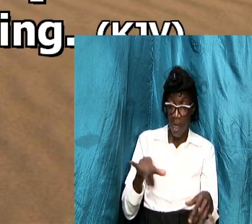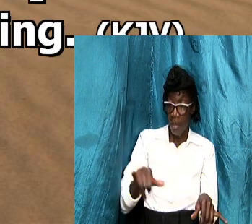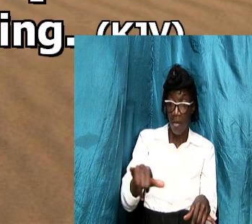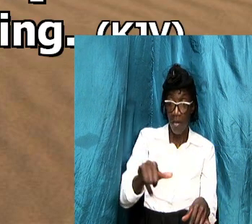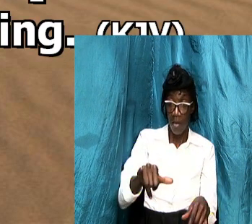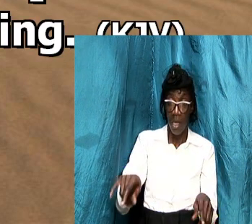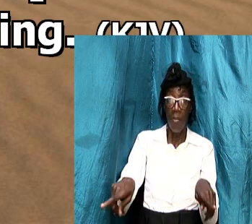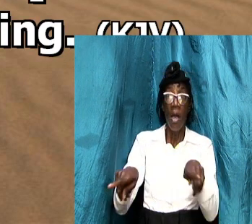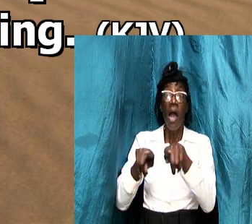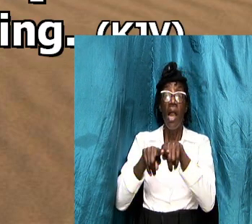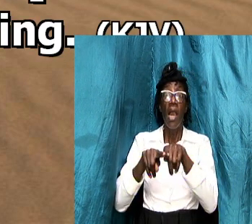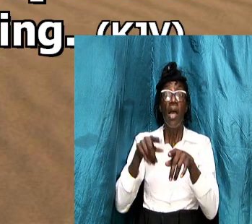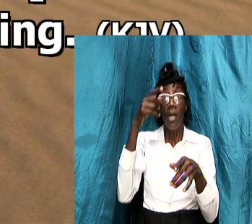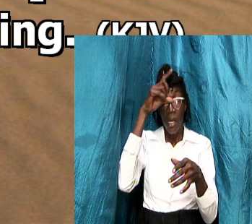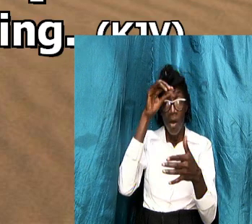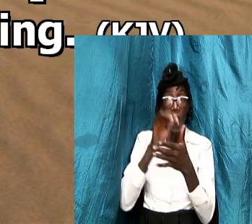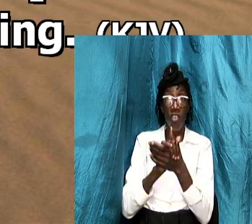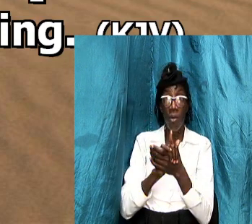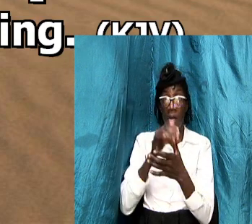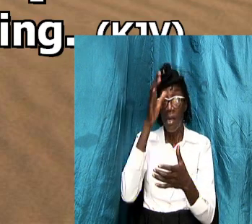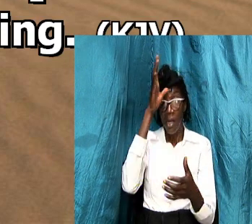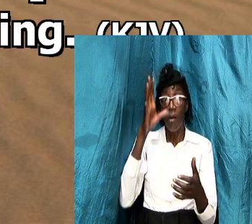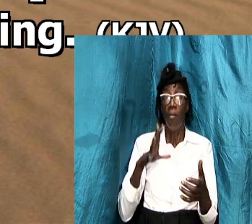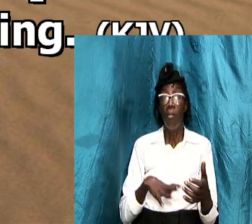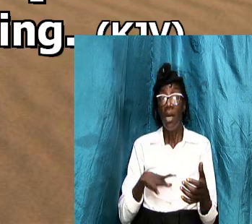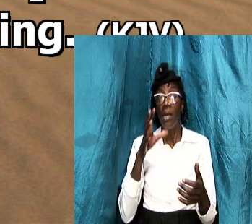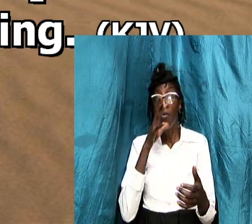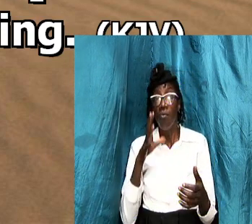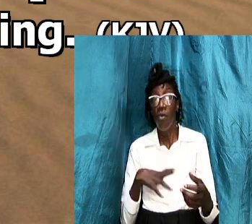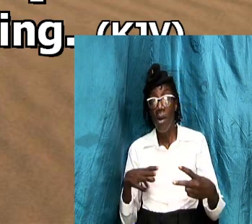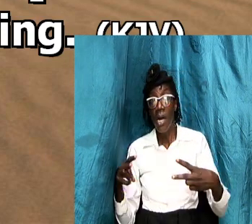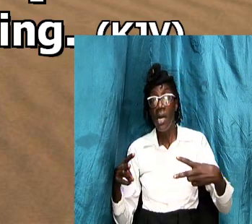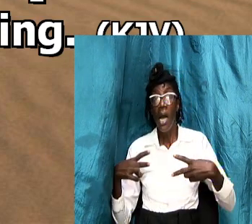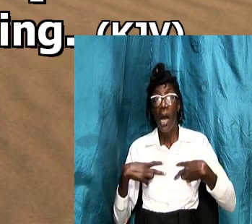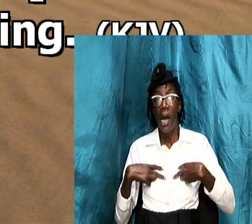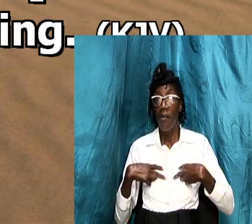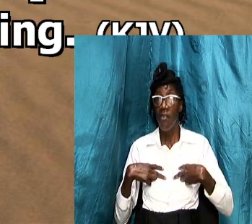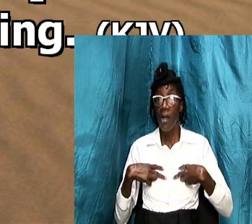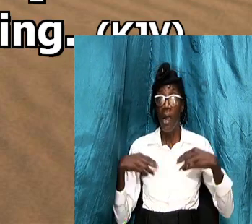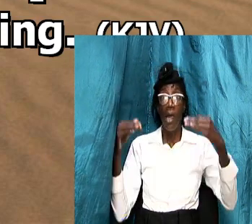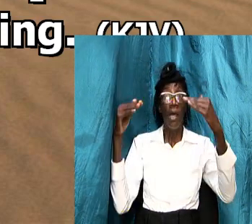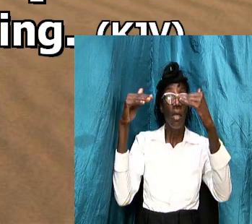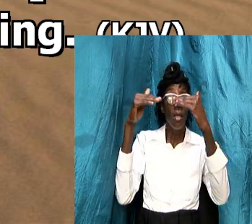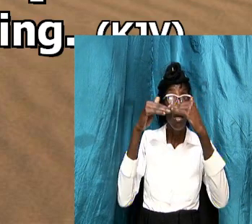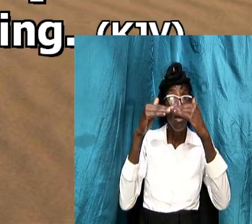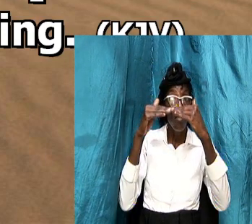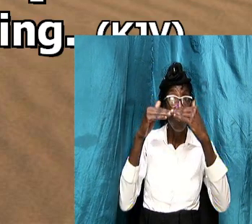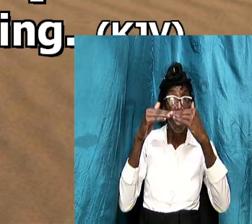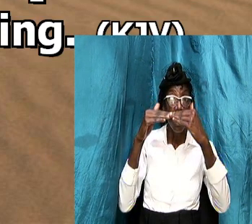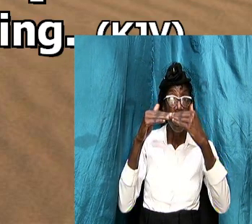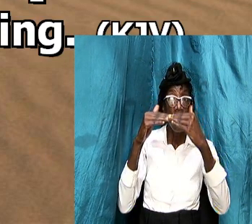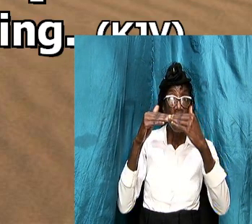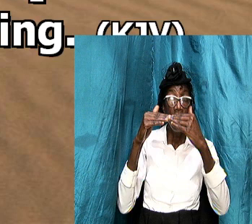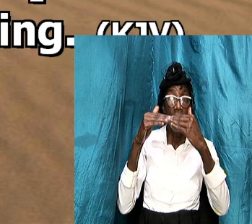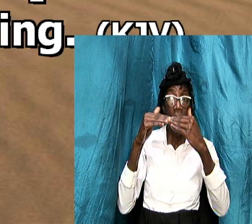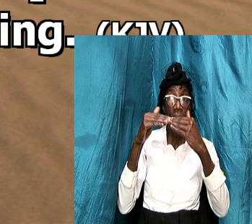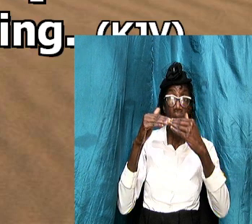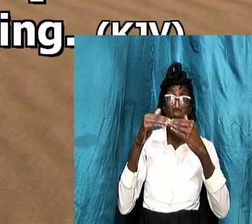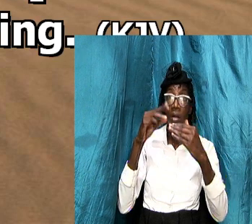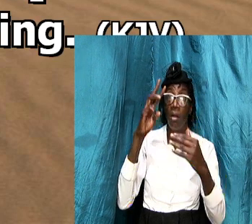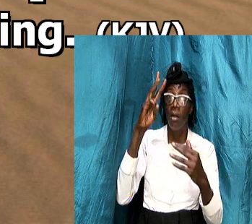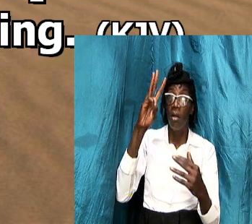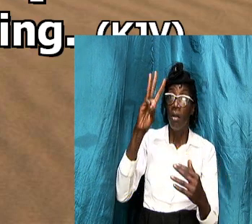equal worth in god's eyes and uh peter said that in the very scripture that we